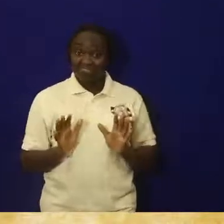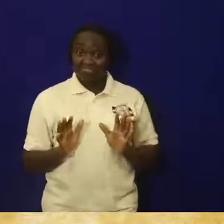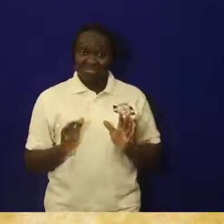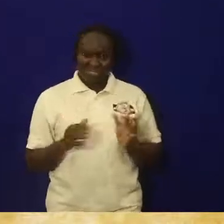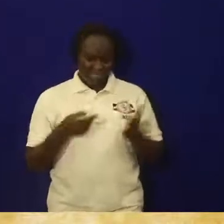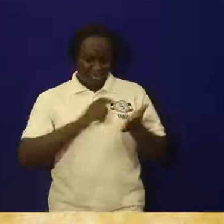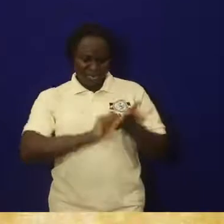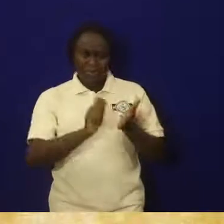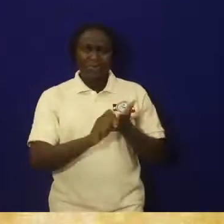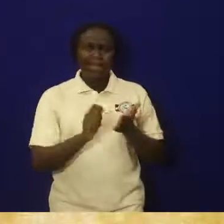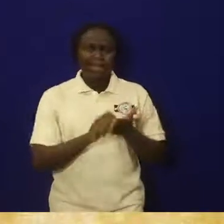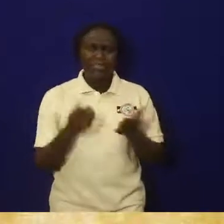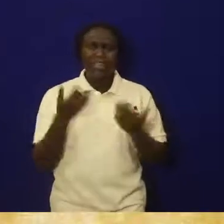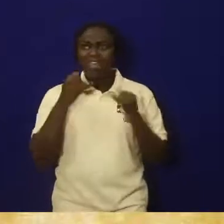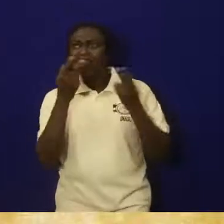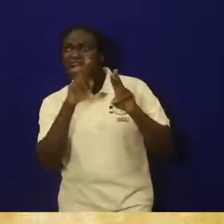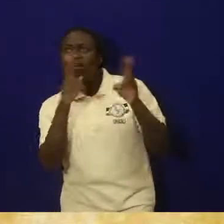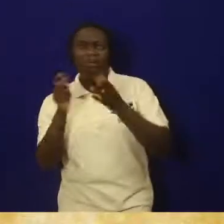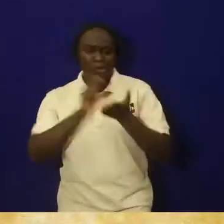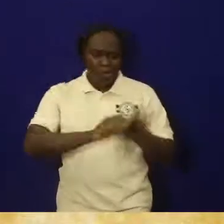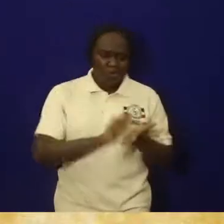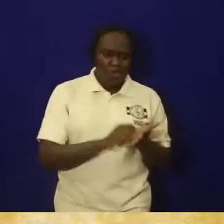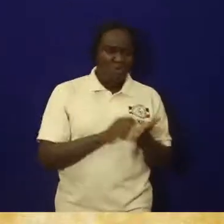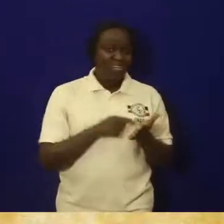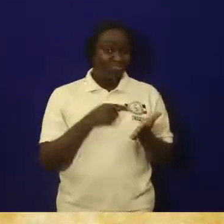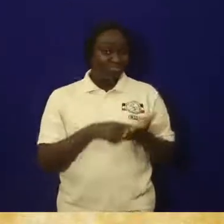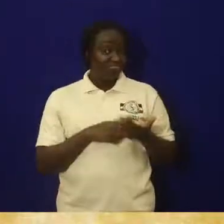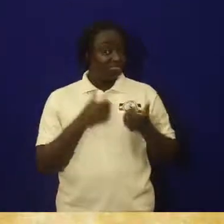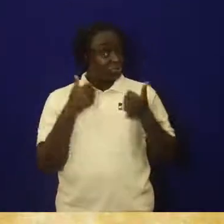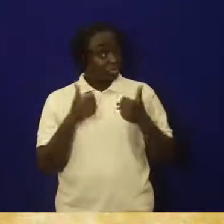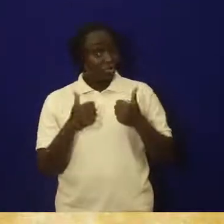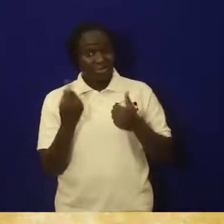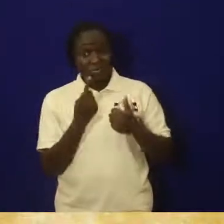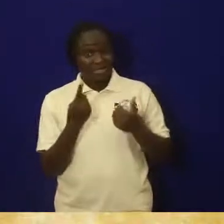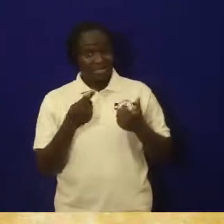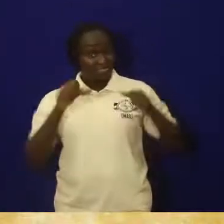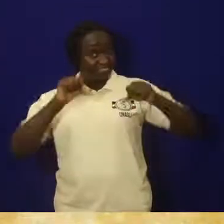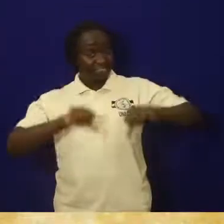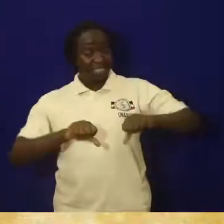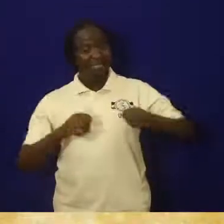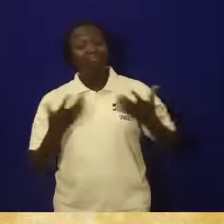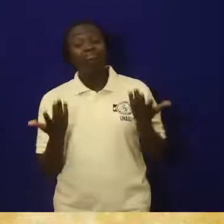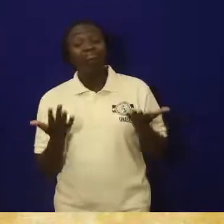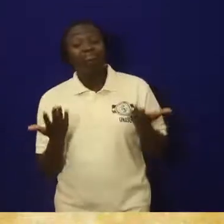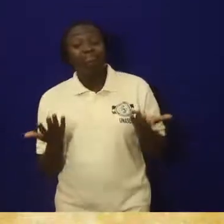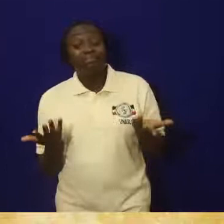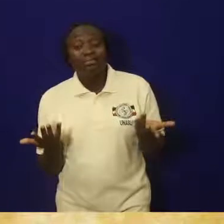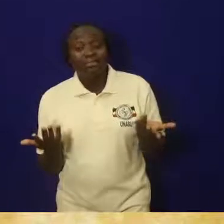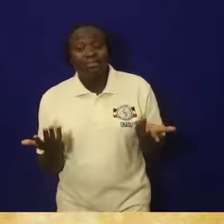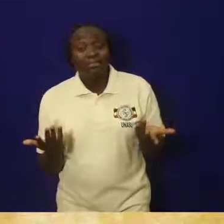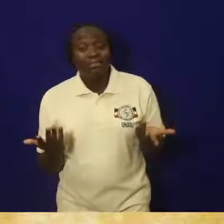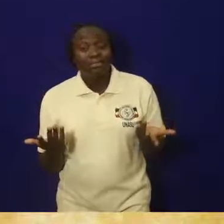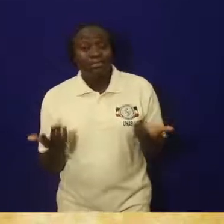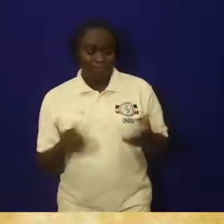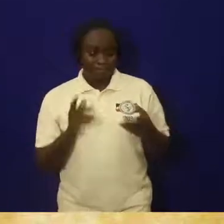bad or how are we going to have the written records? First and foremost, can think